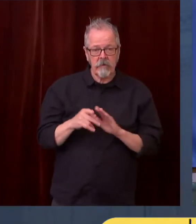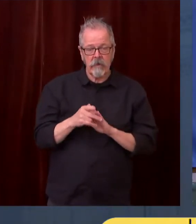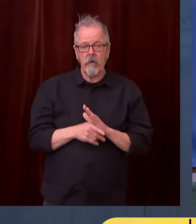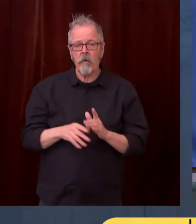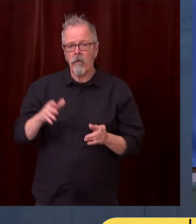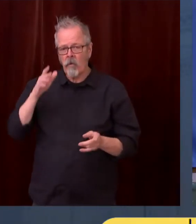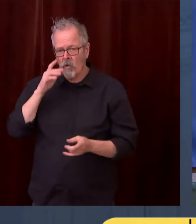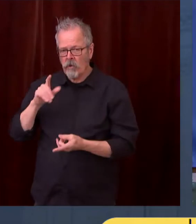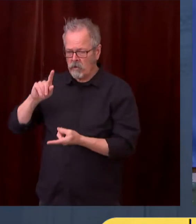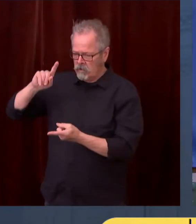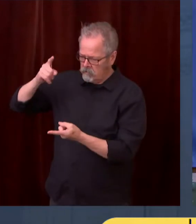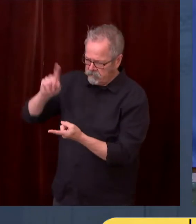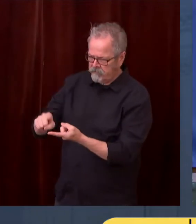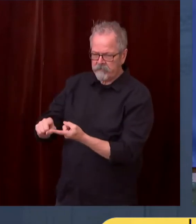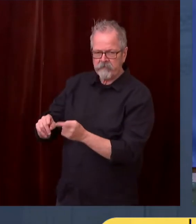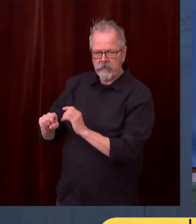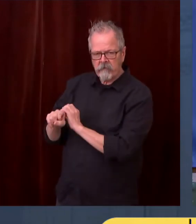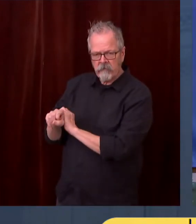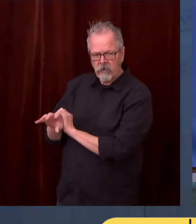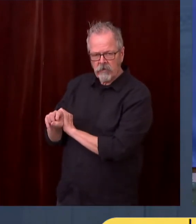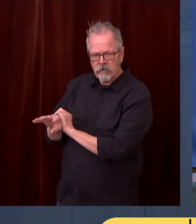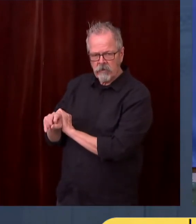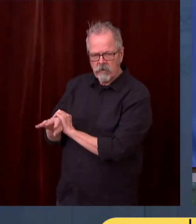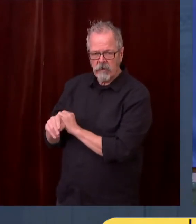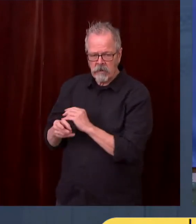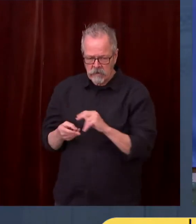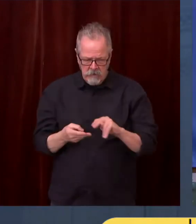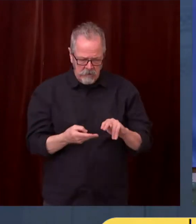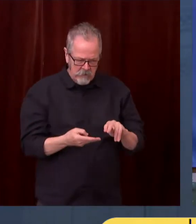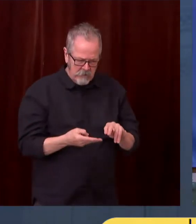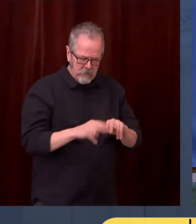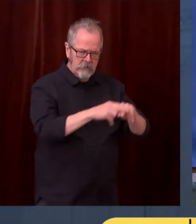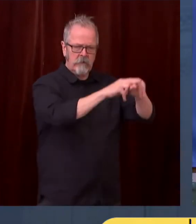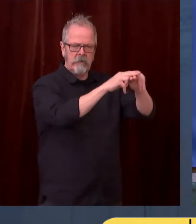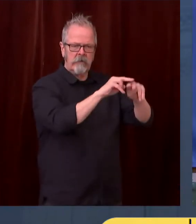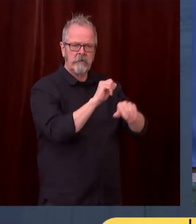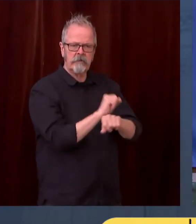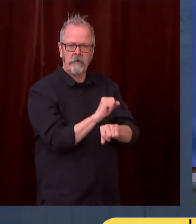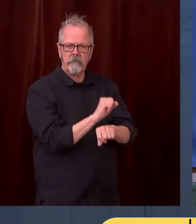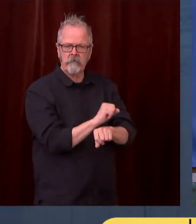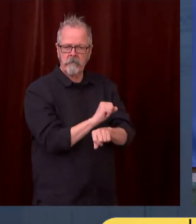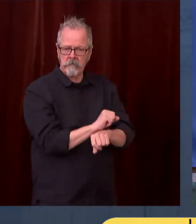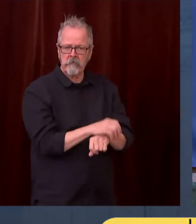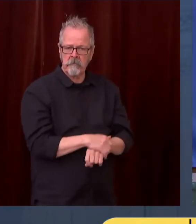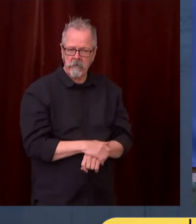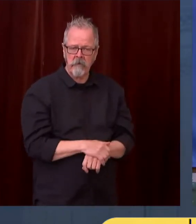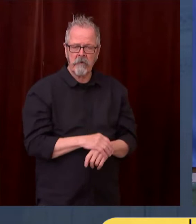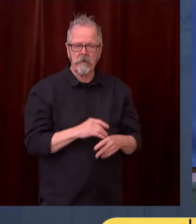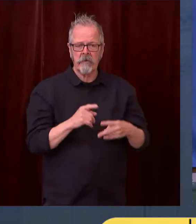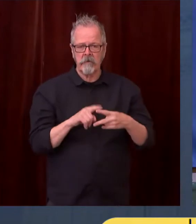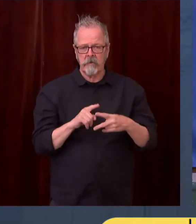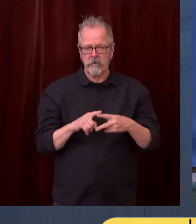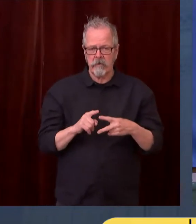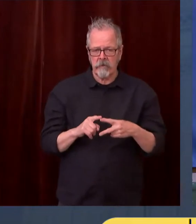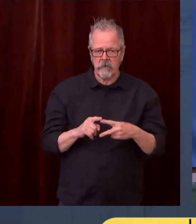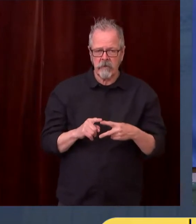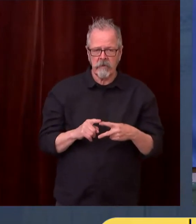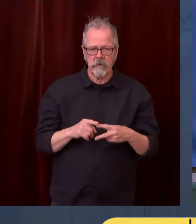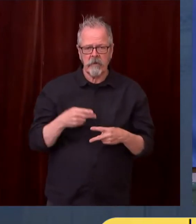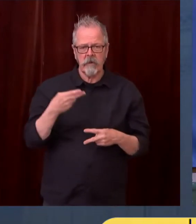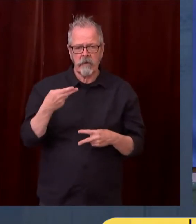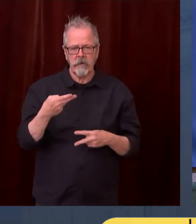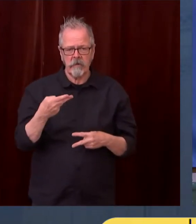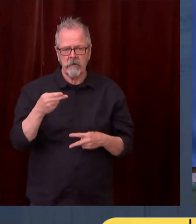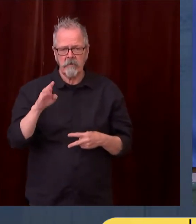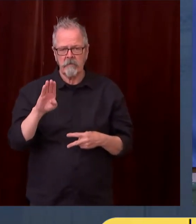are the Clean Fuel Standard, House Bill 1091, Clean Fuel Standard, House Bill 1091, and the Climate Commitment Act,